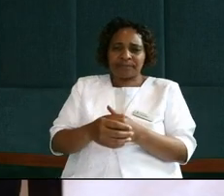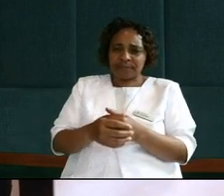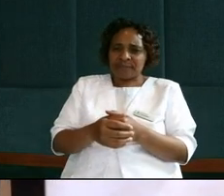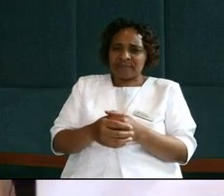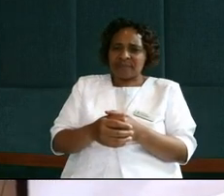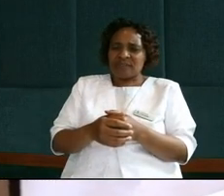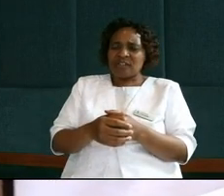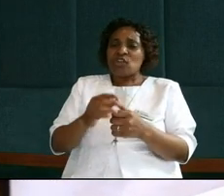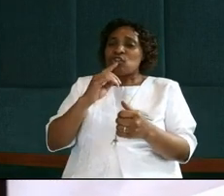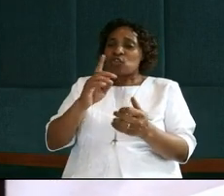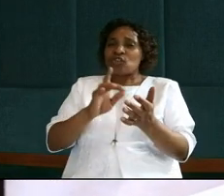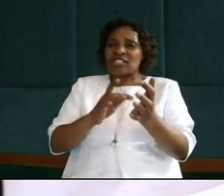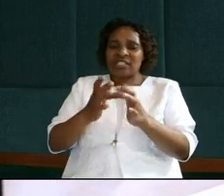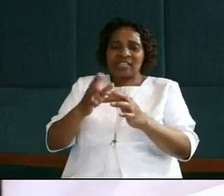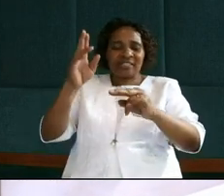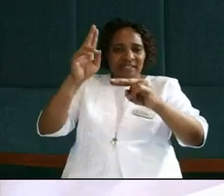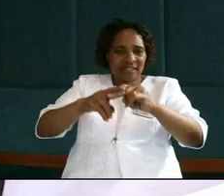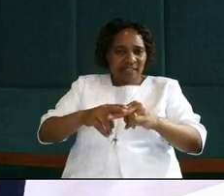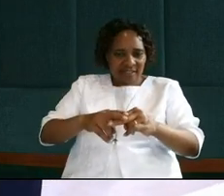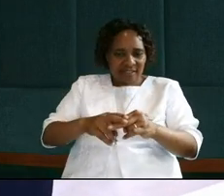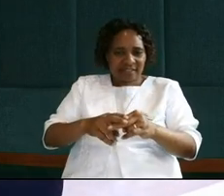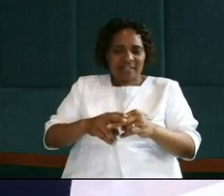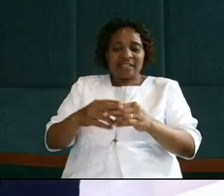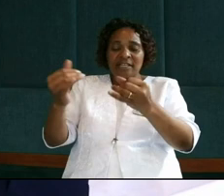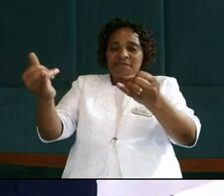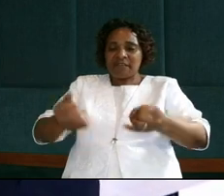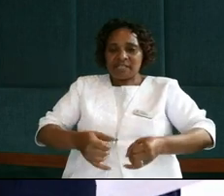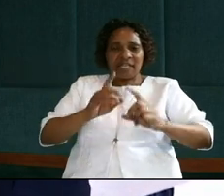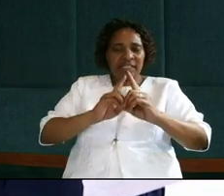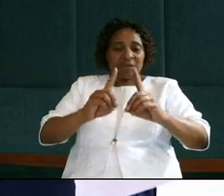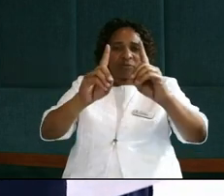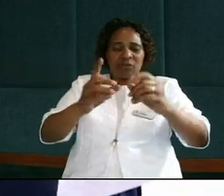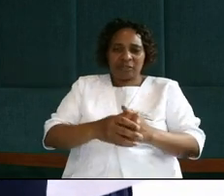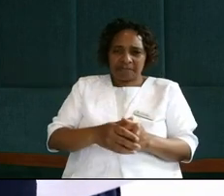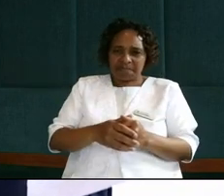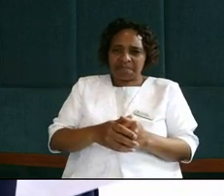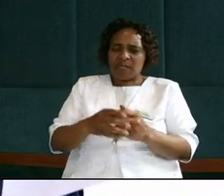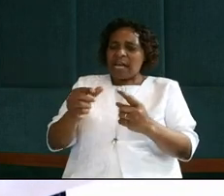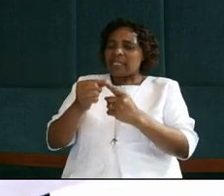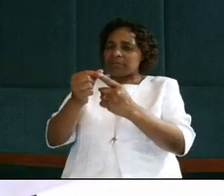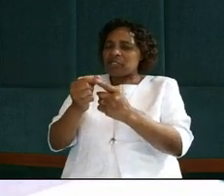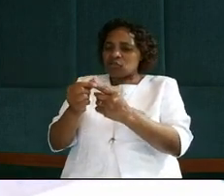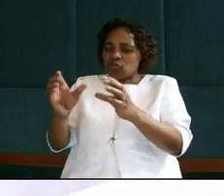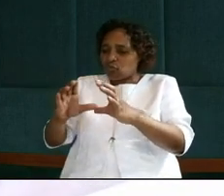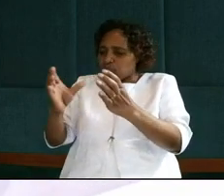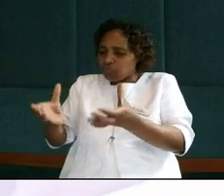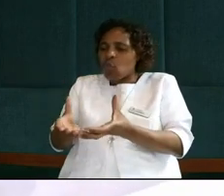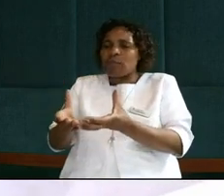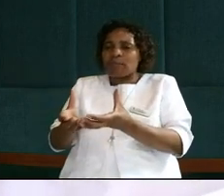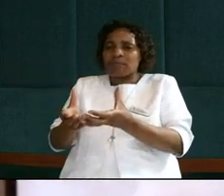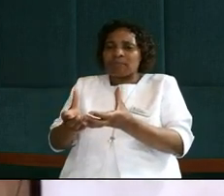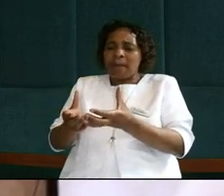And so, Jesus is sitting as he's inviting his disciples for a special Passover. And I call it a